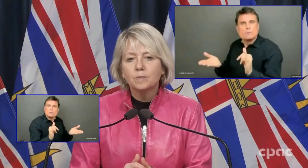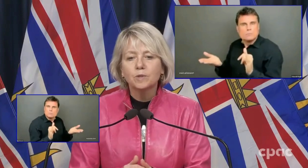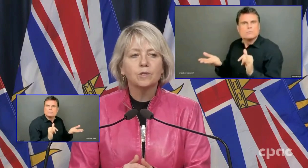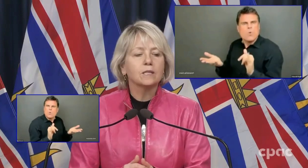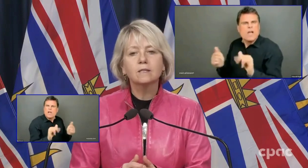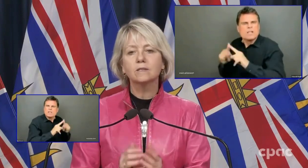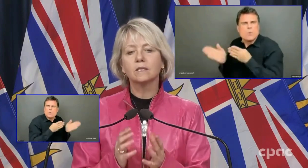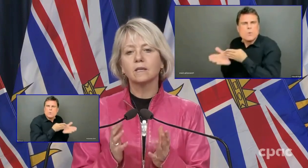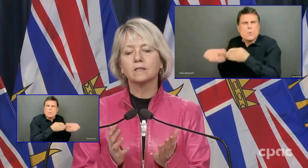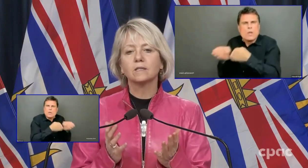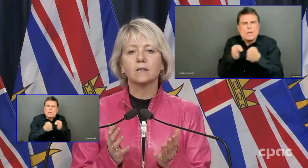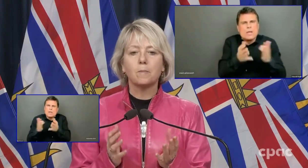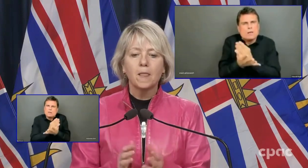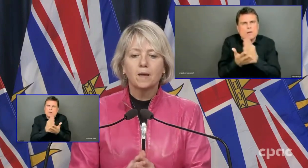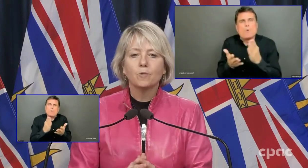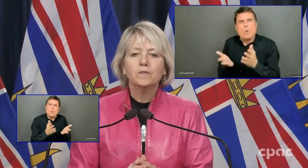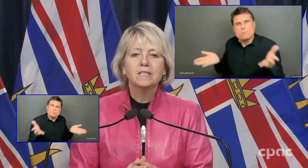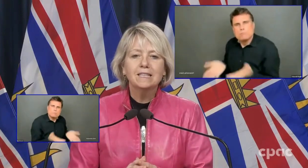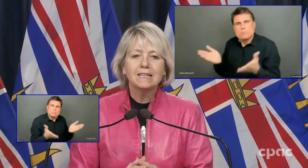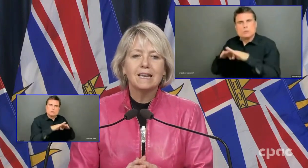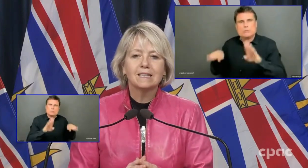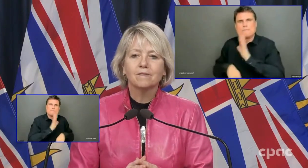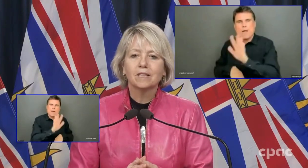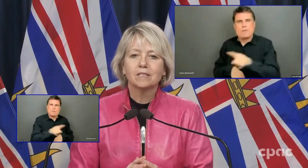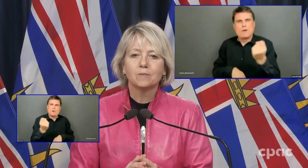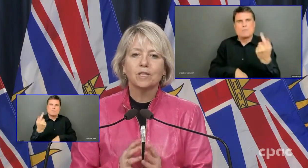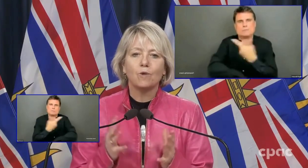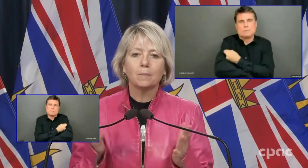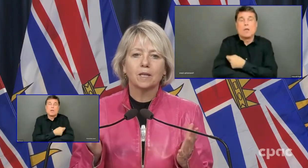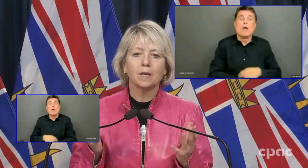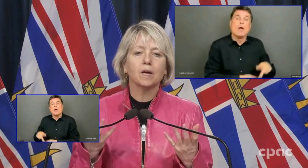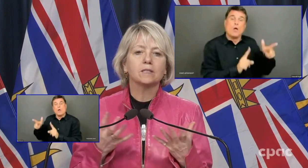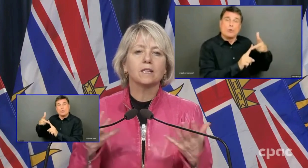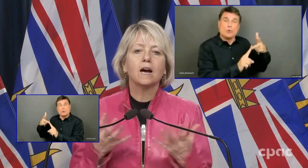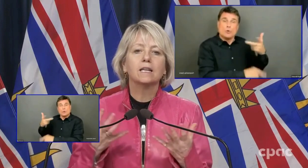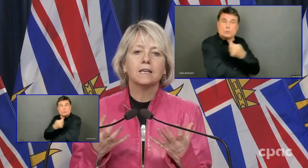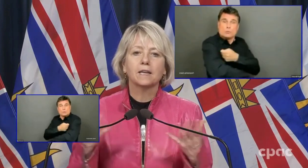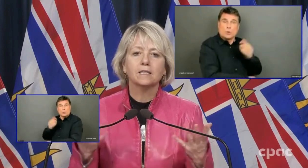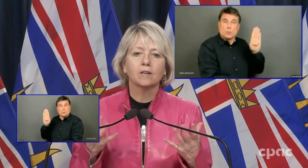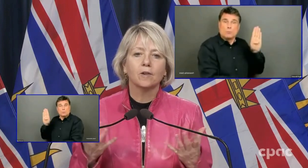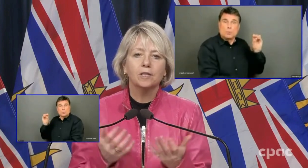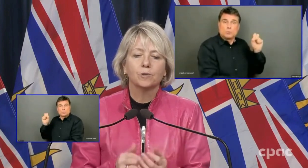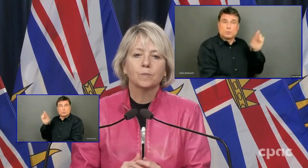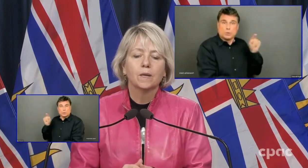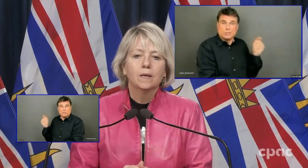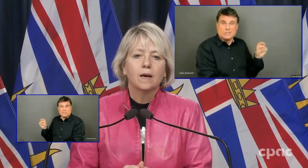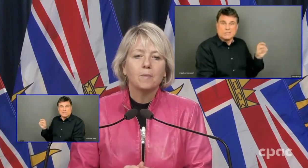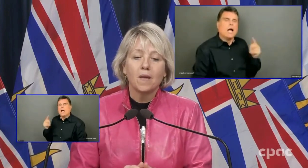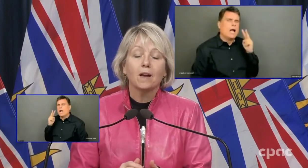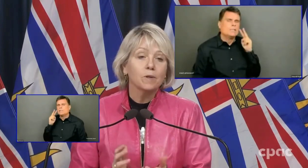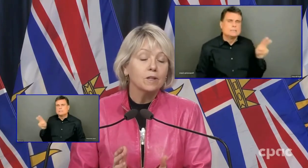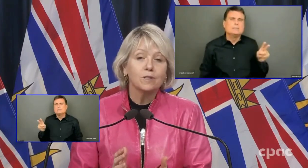In terms of boosters, think there's a, you know, we've seen that infection spreads rapidly amongst that highly connected younger age group.